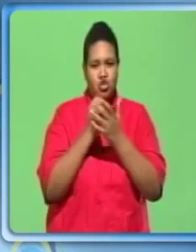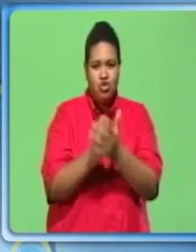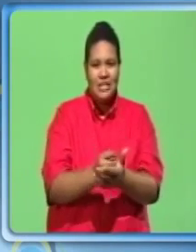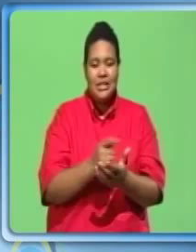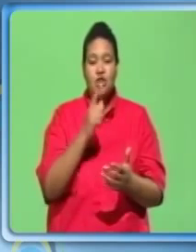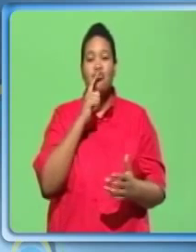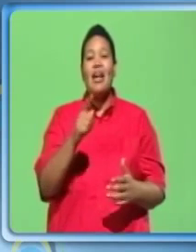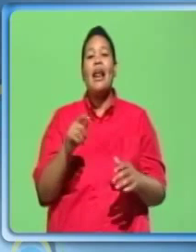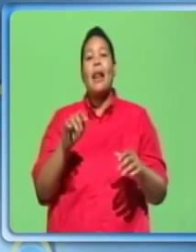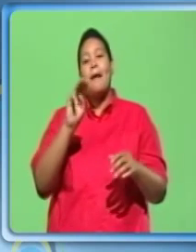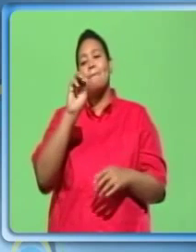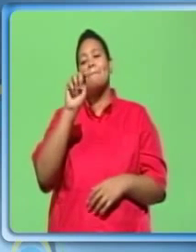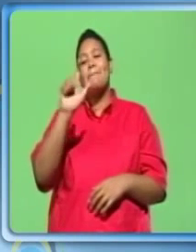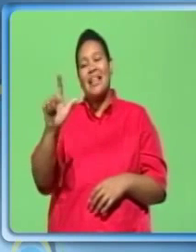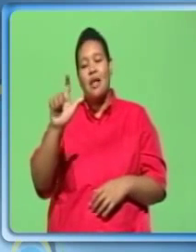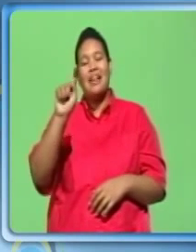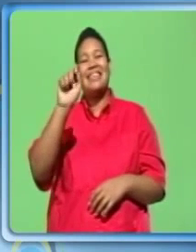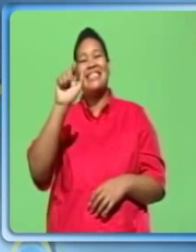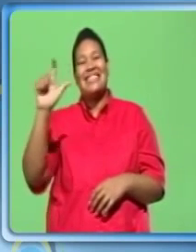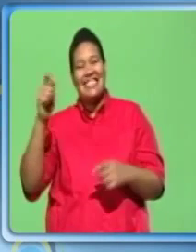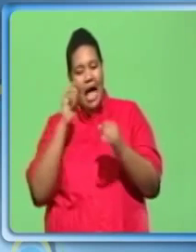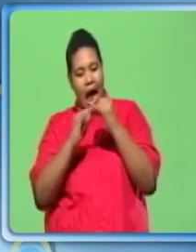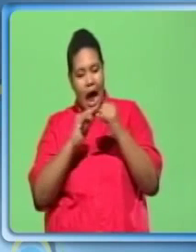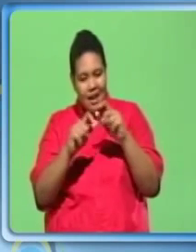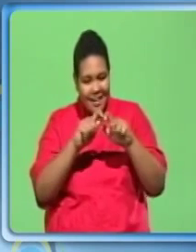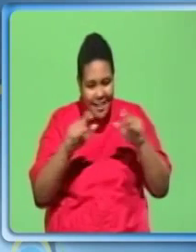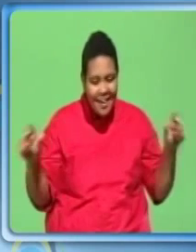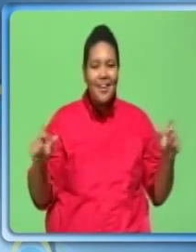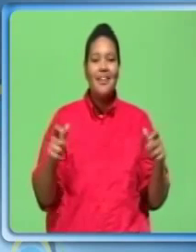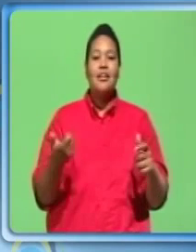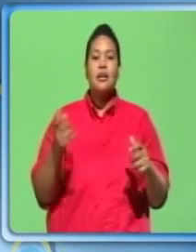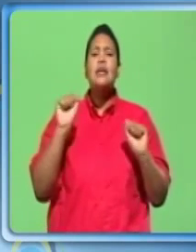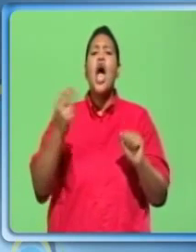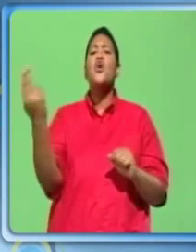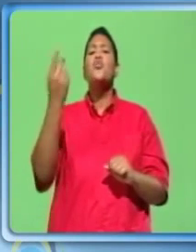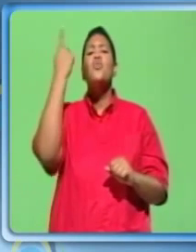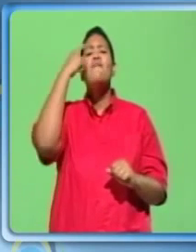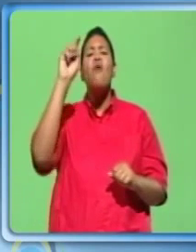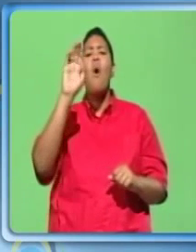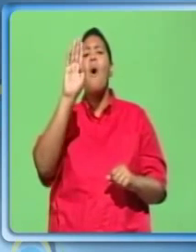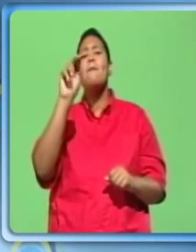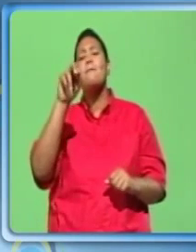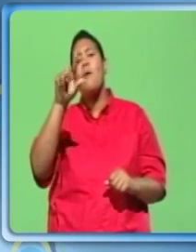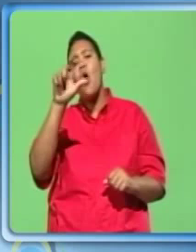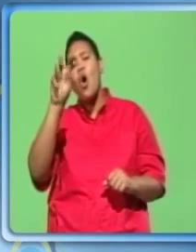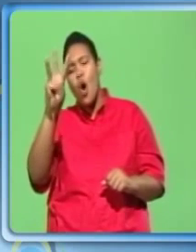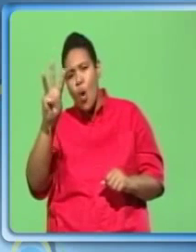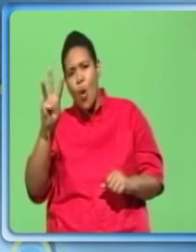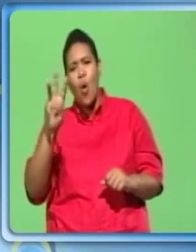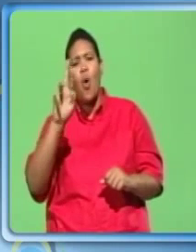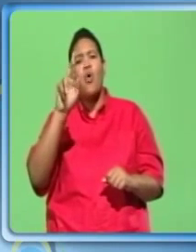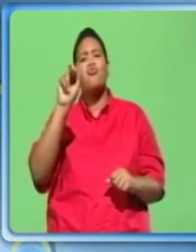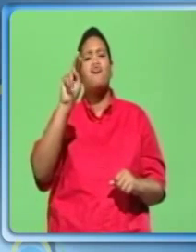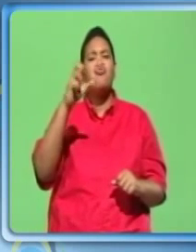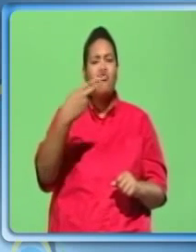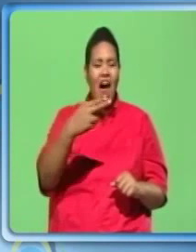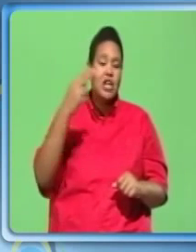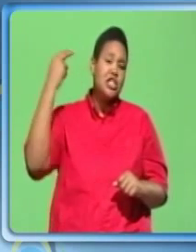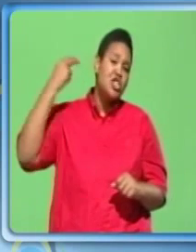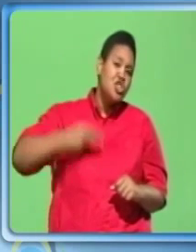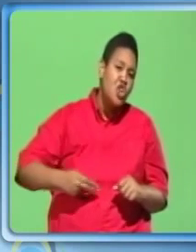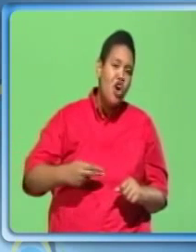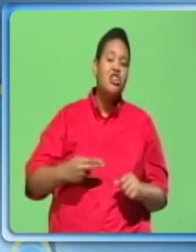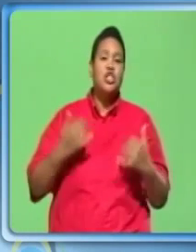aluminium, tin, copper. House style. Can be used for bungalows, ranch, contemporary, cottage. Historic,